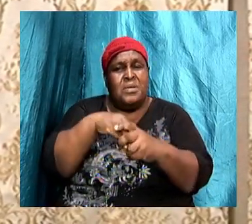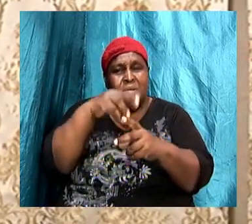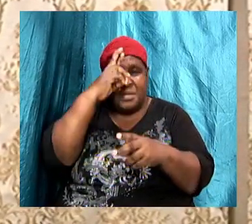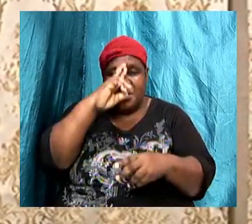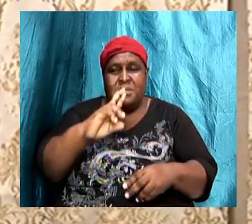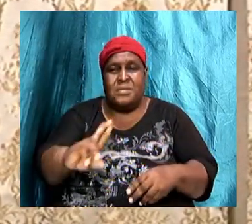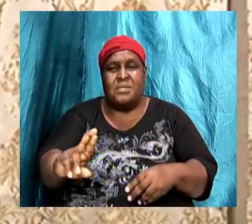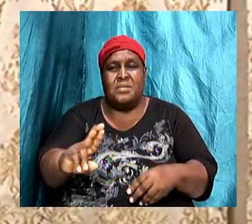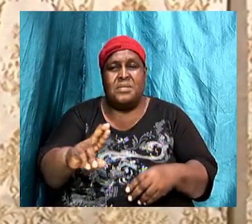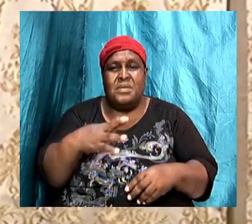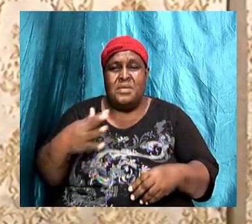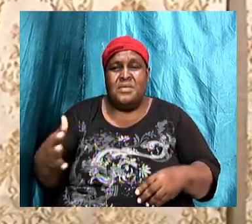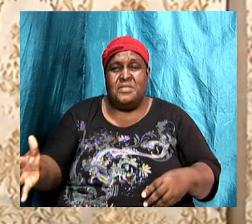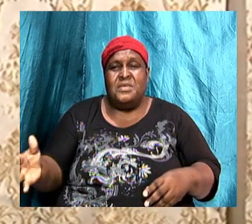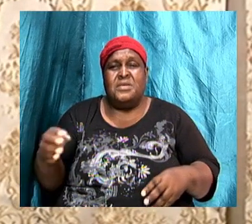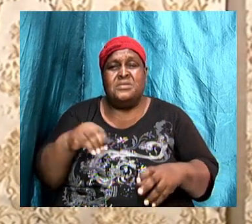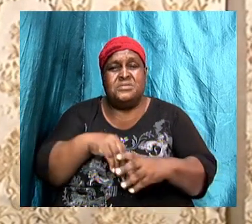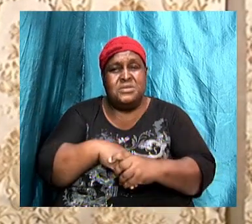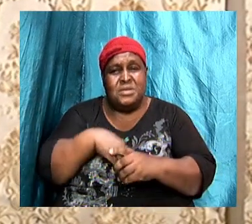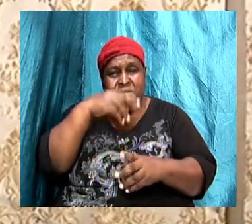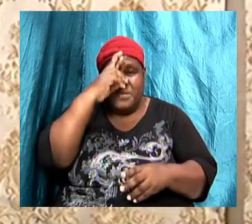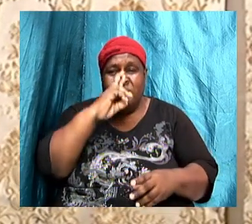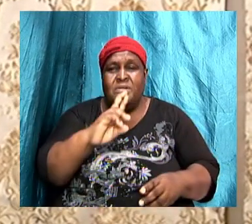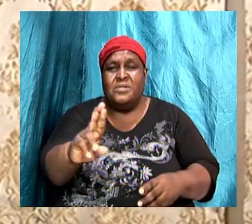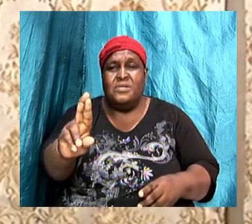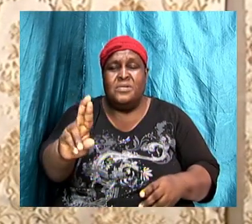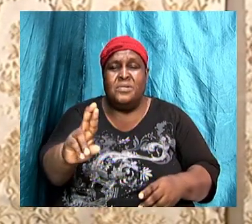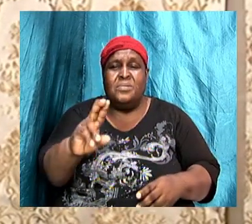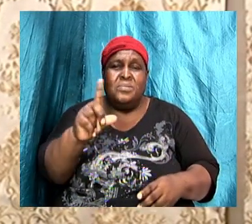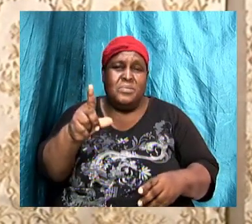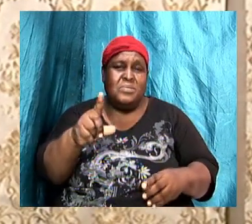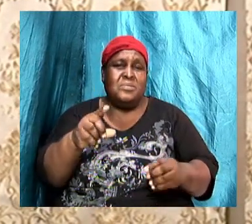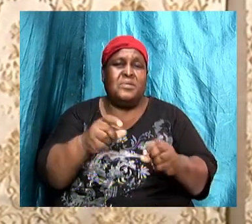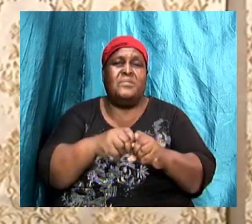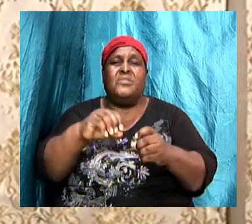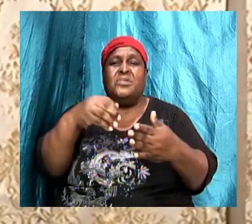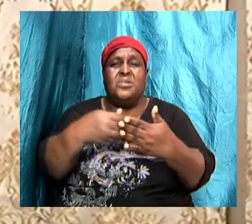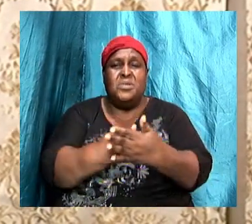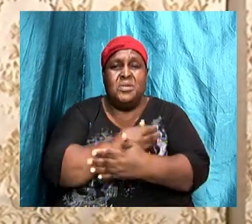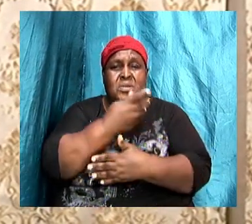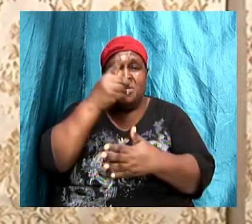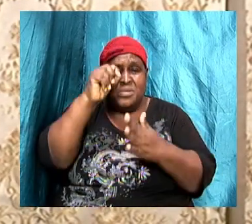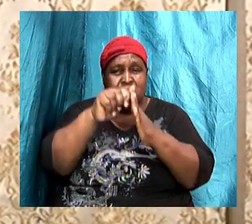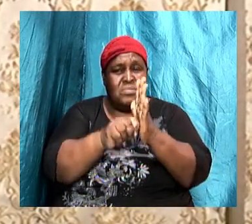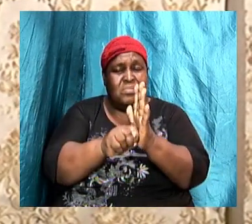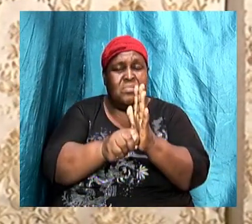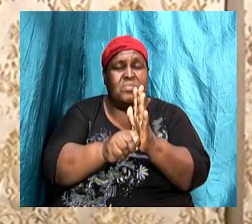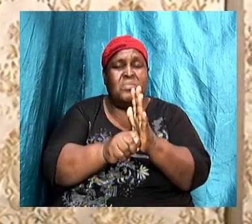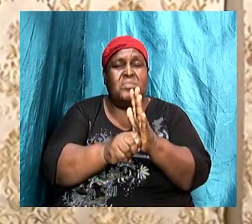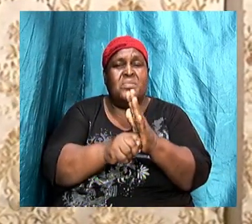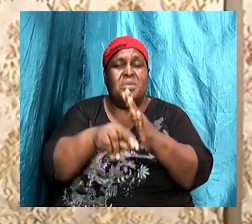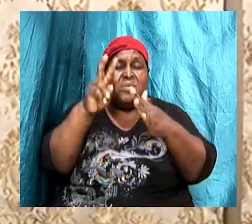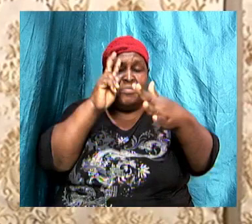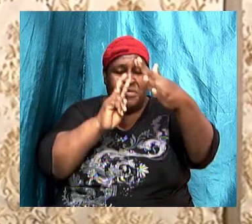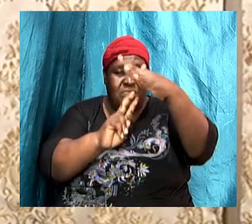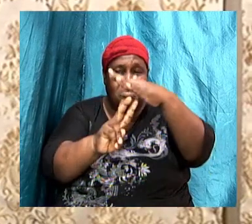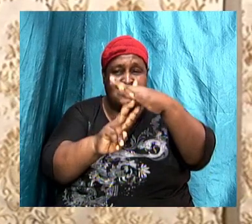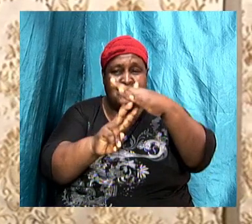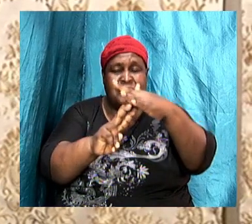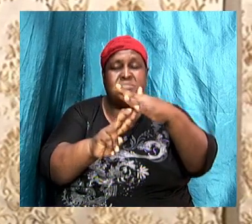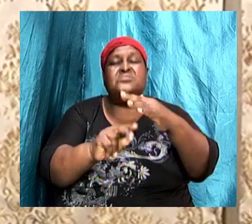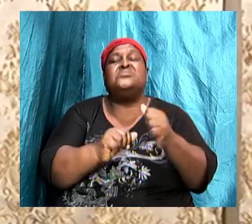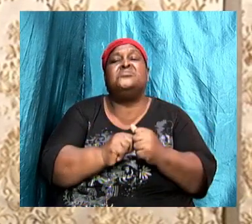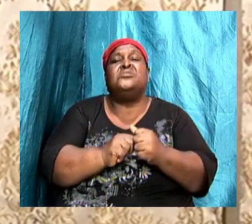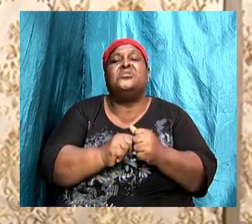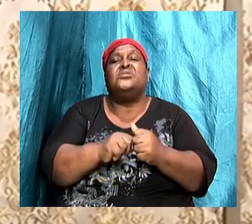in it as you know revelation is one of the New Testament one of the New book of prophecies the New Testament book